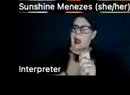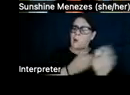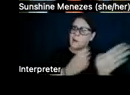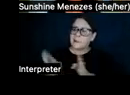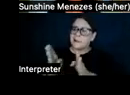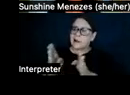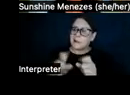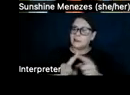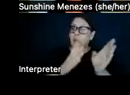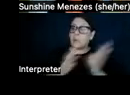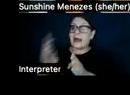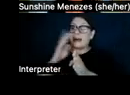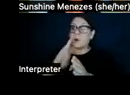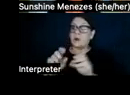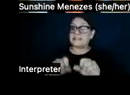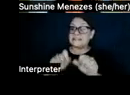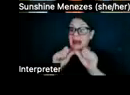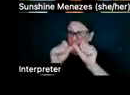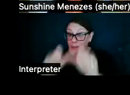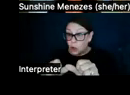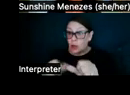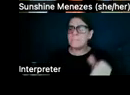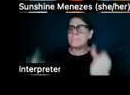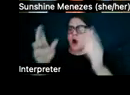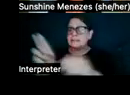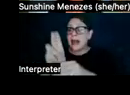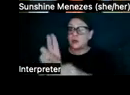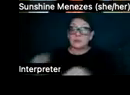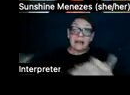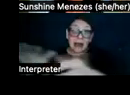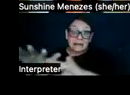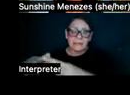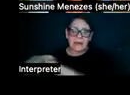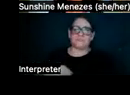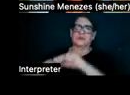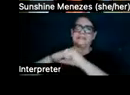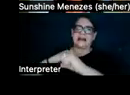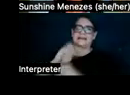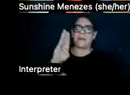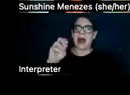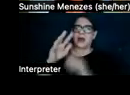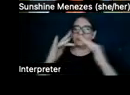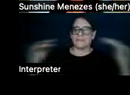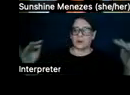sustainable, multi-use landscapes that protect biodiversity and advance climate goals.